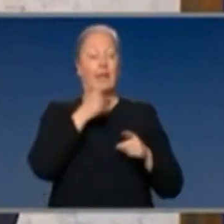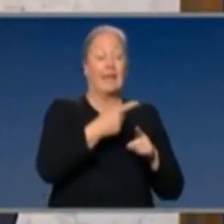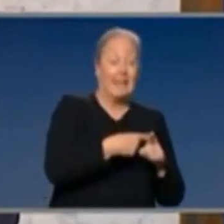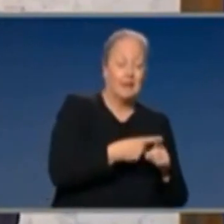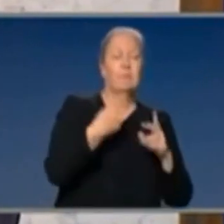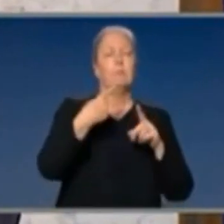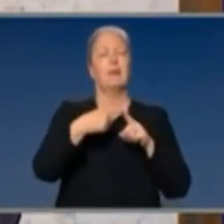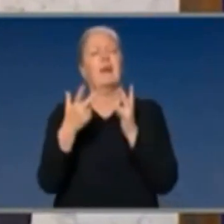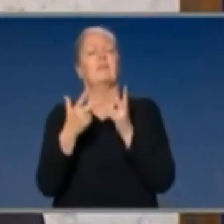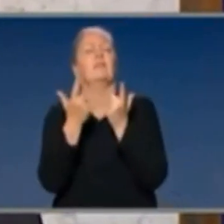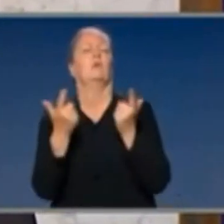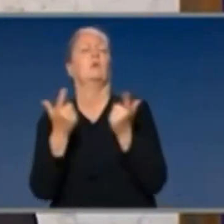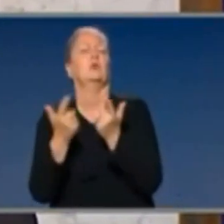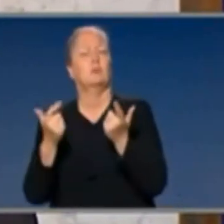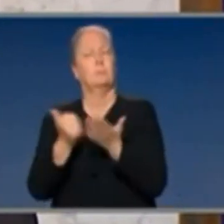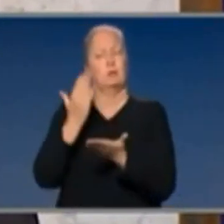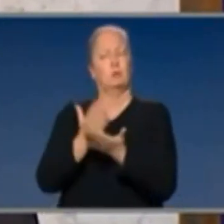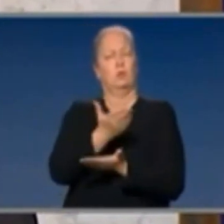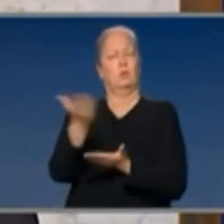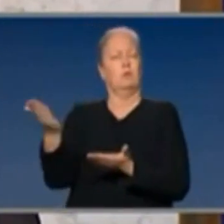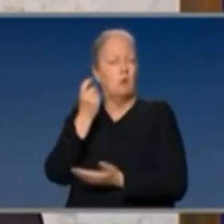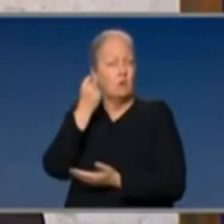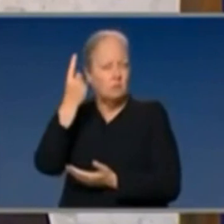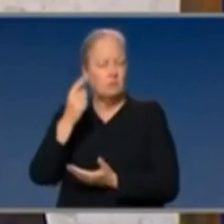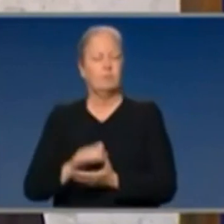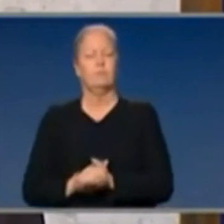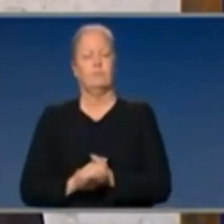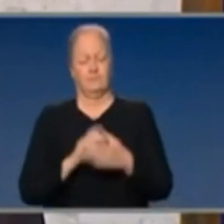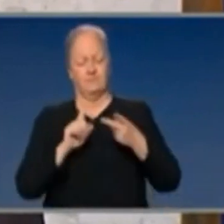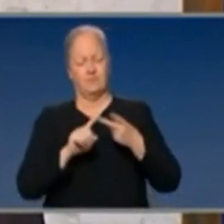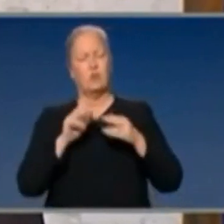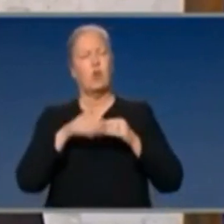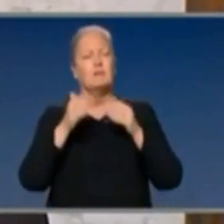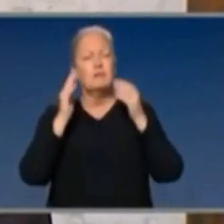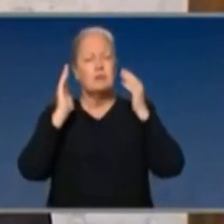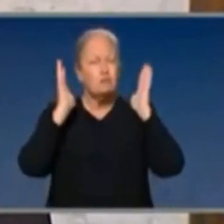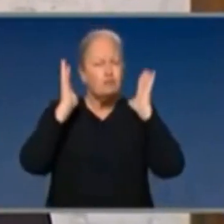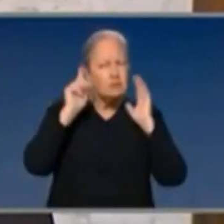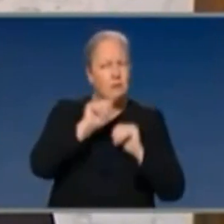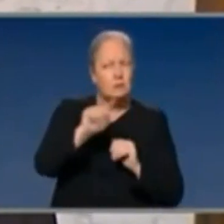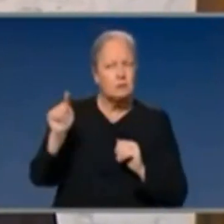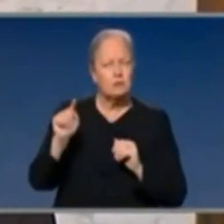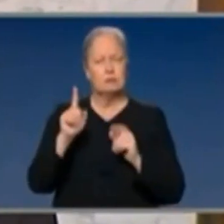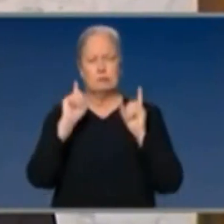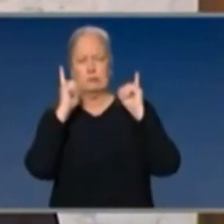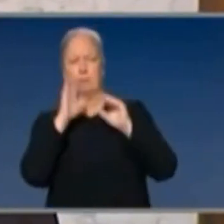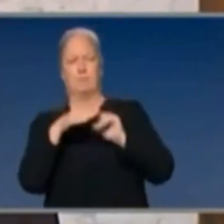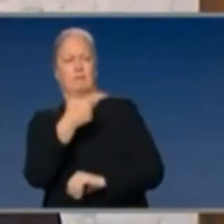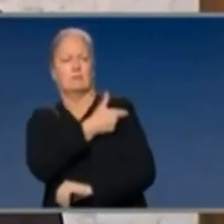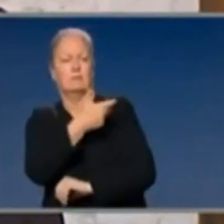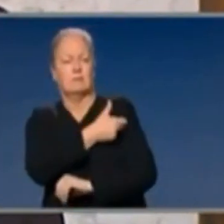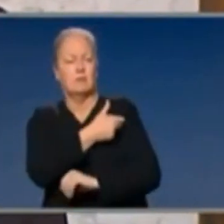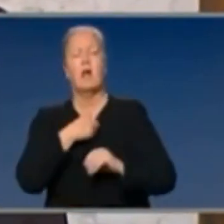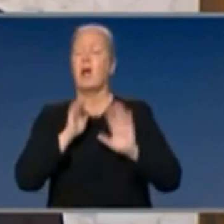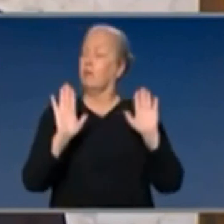language and non-English speaking backgrounds. Secondly, in relation to religious concerns, I deeply and we profoundly